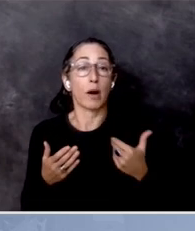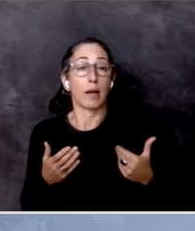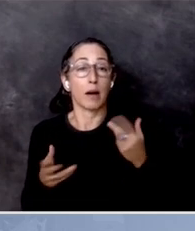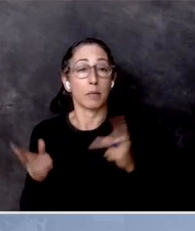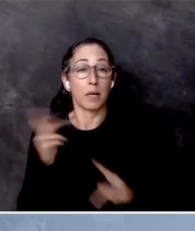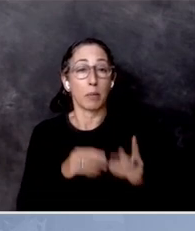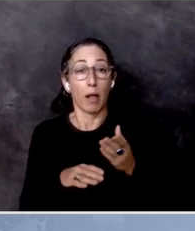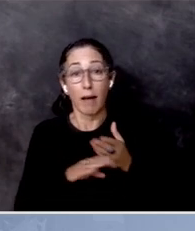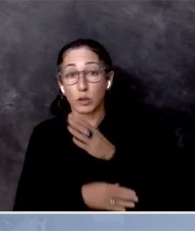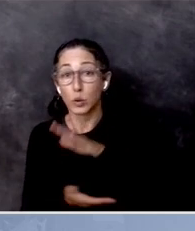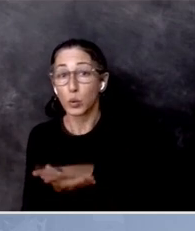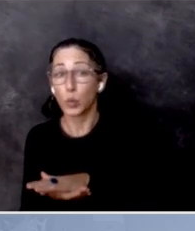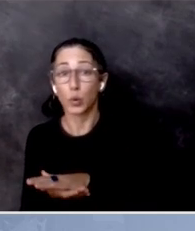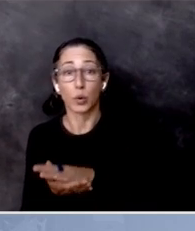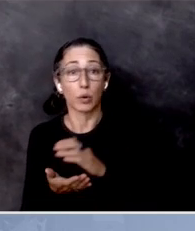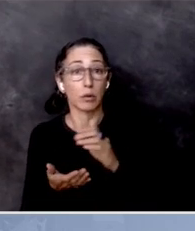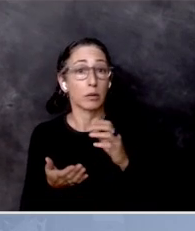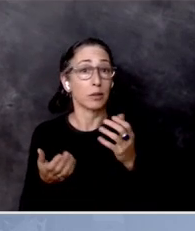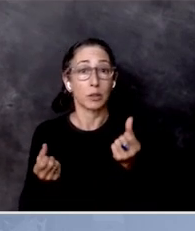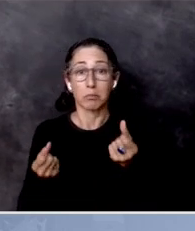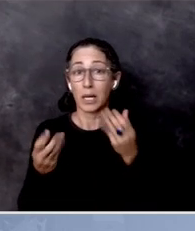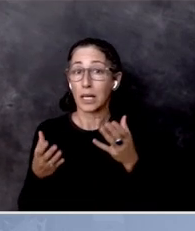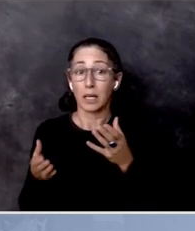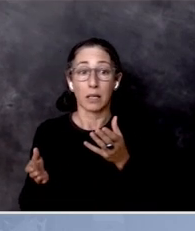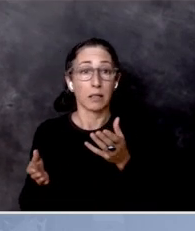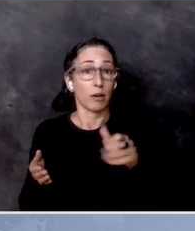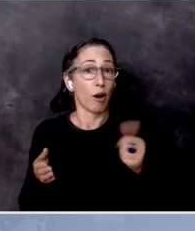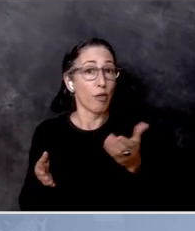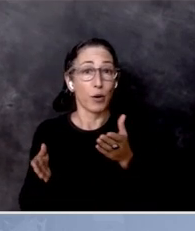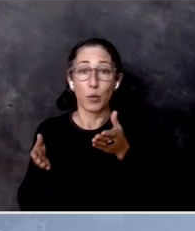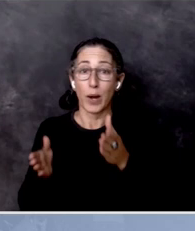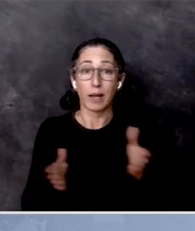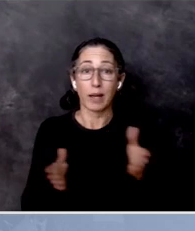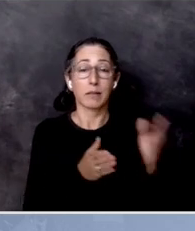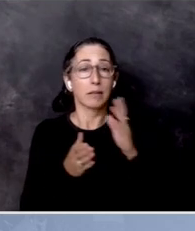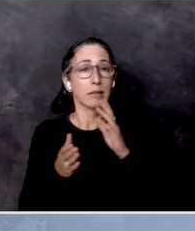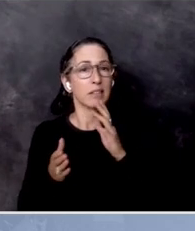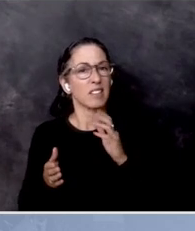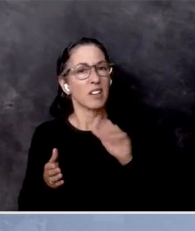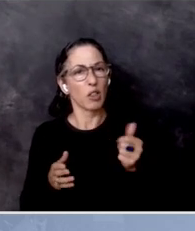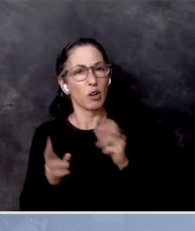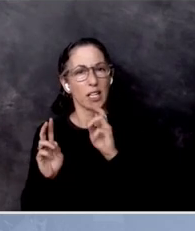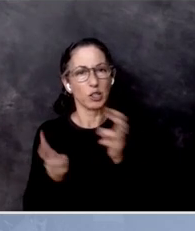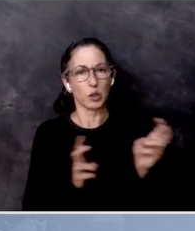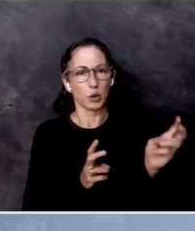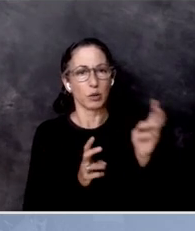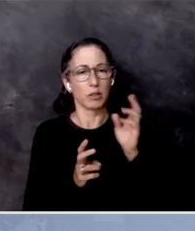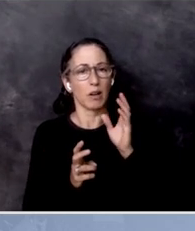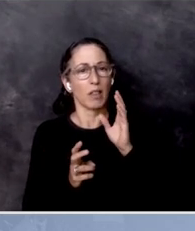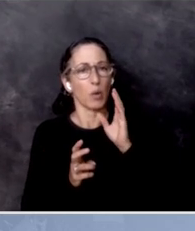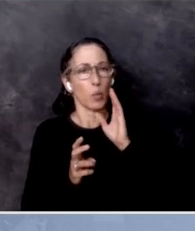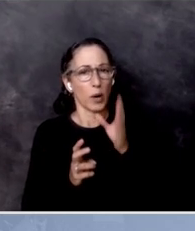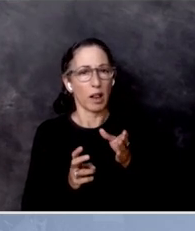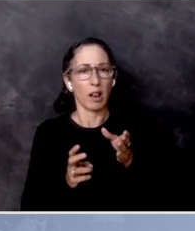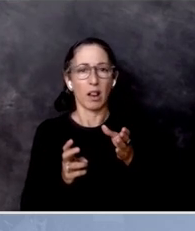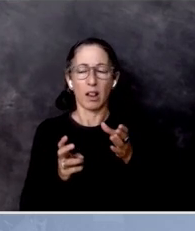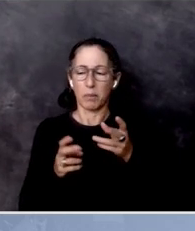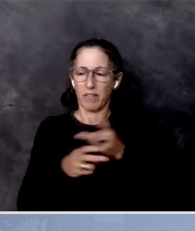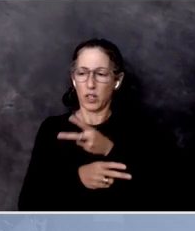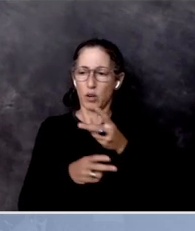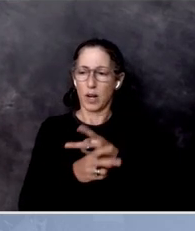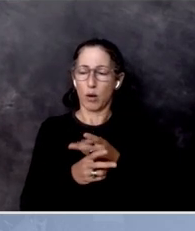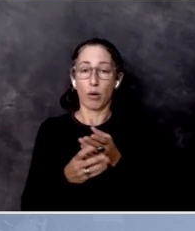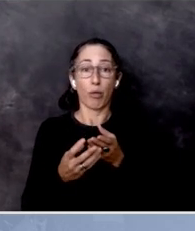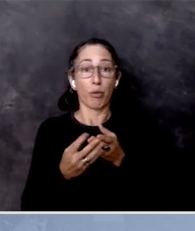There are a whole host of issues that are going to be determined in this election, not just the presidential and the vice presidential